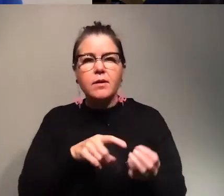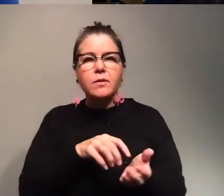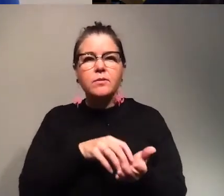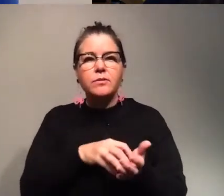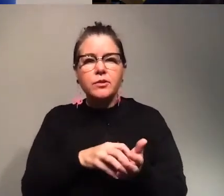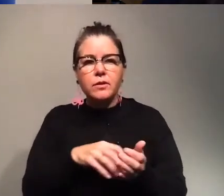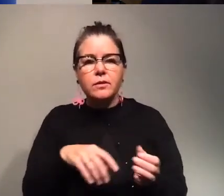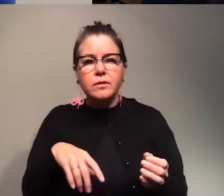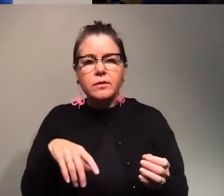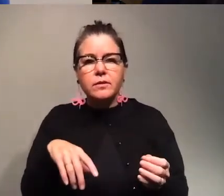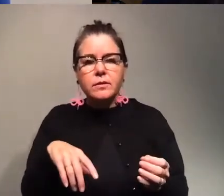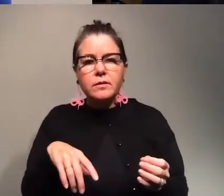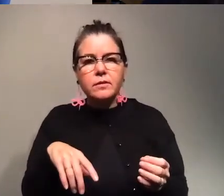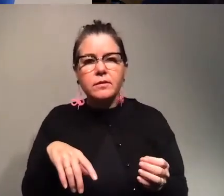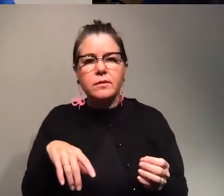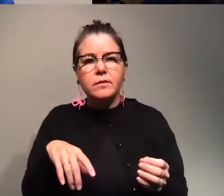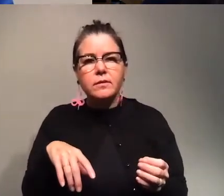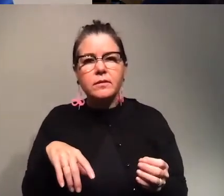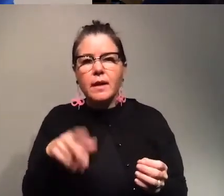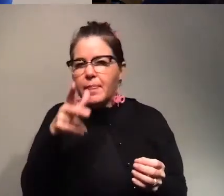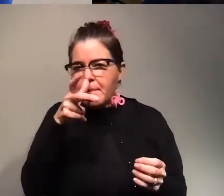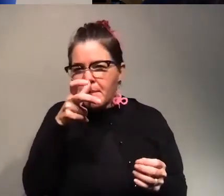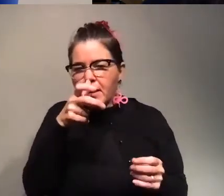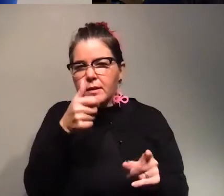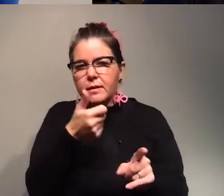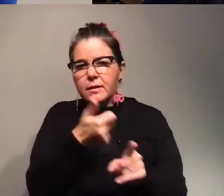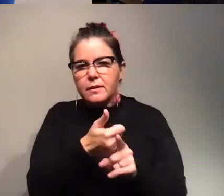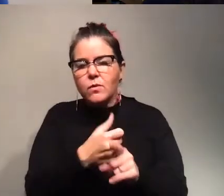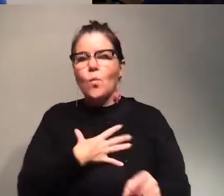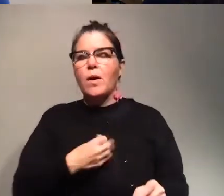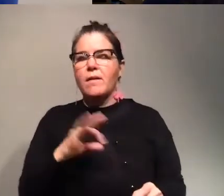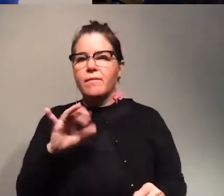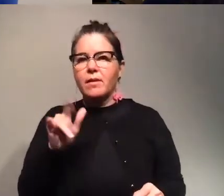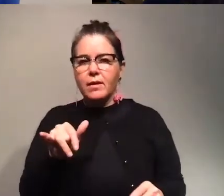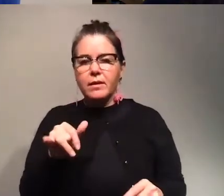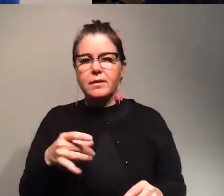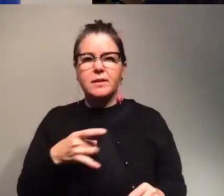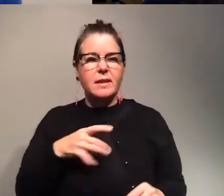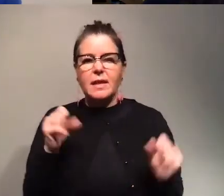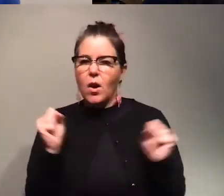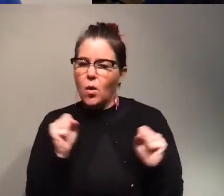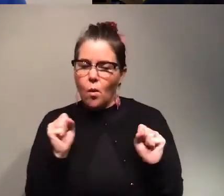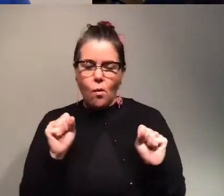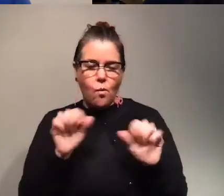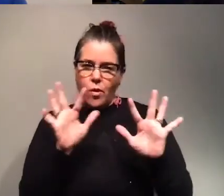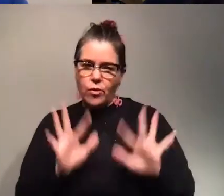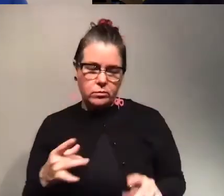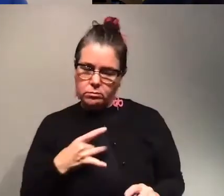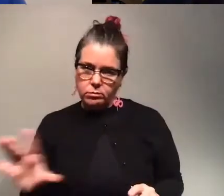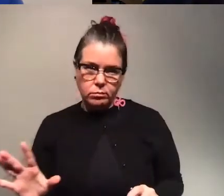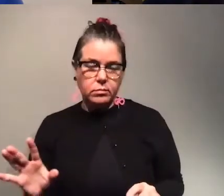coral virus, like the insect, which is a white fly, it doesn't like cold weather. So